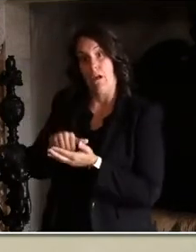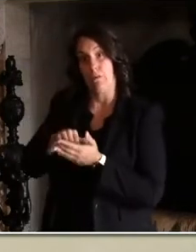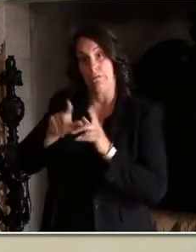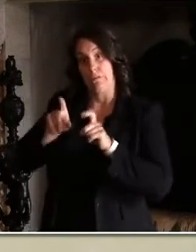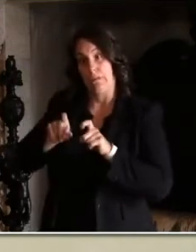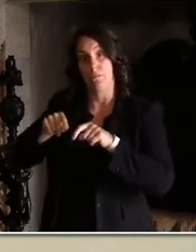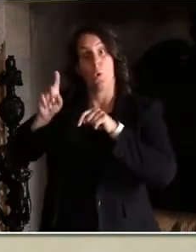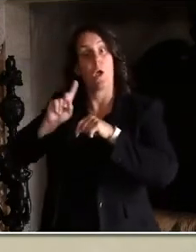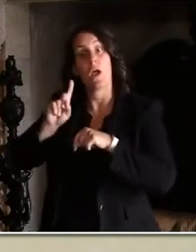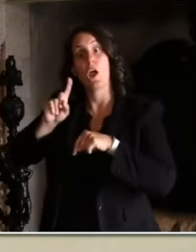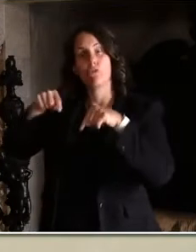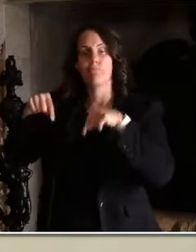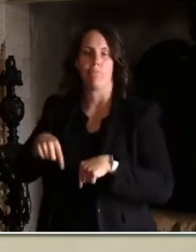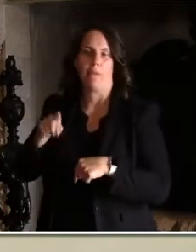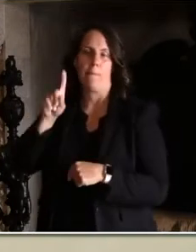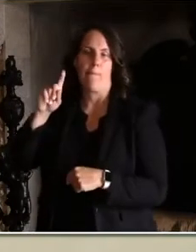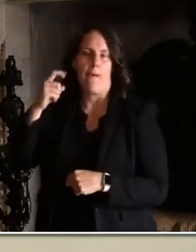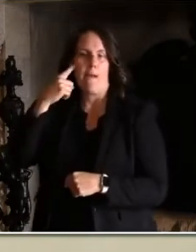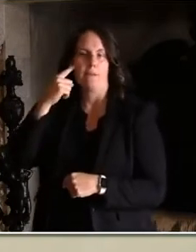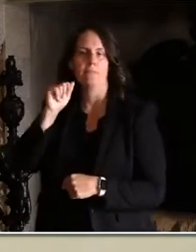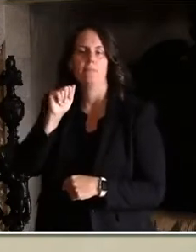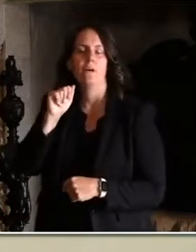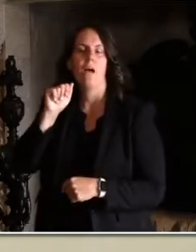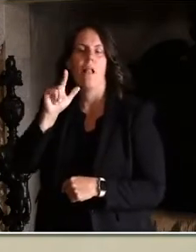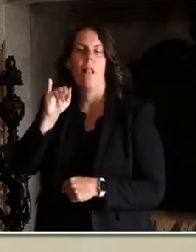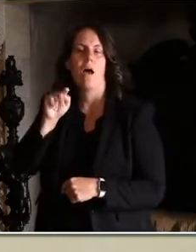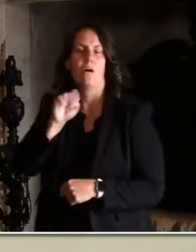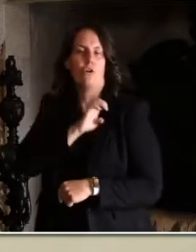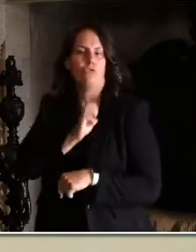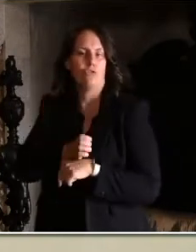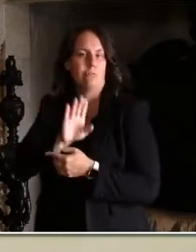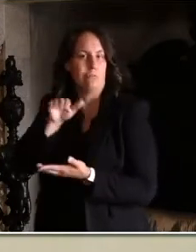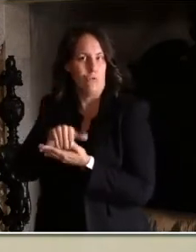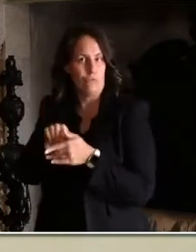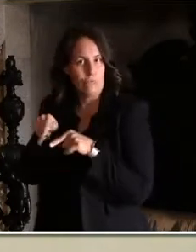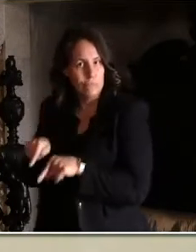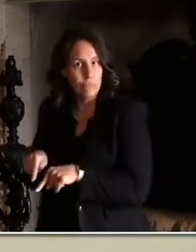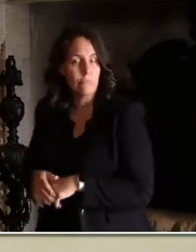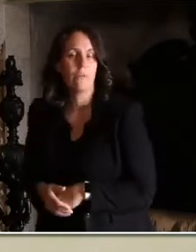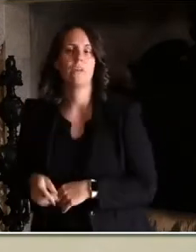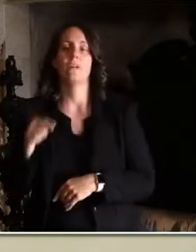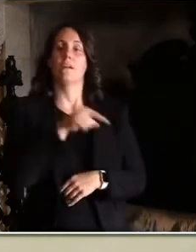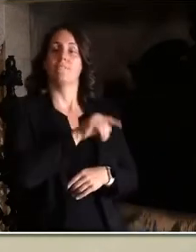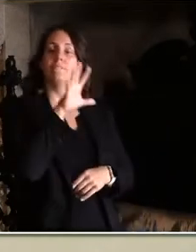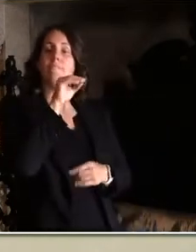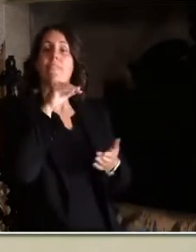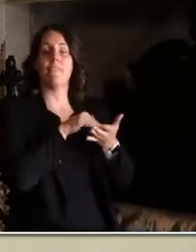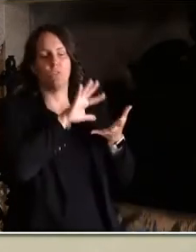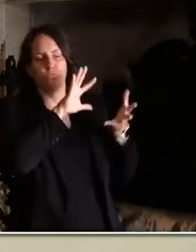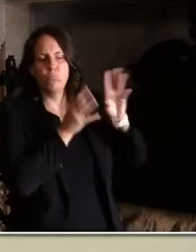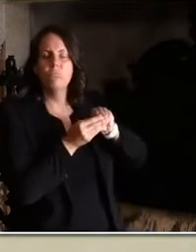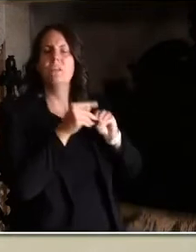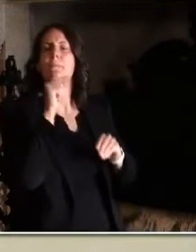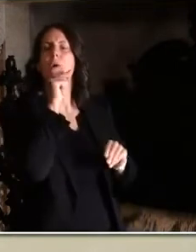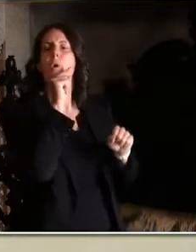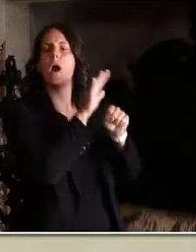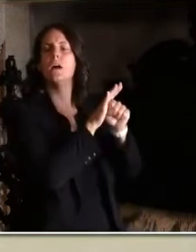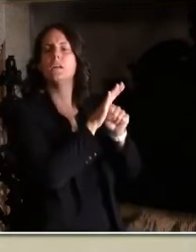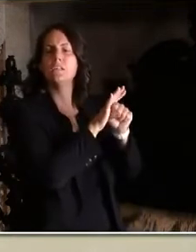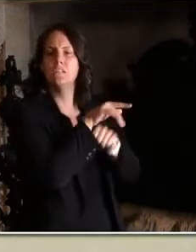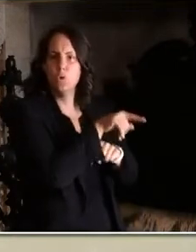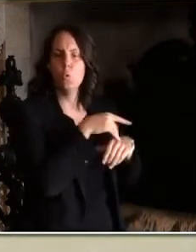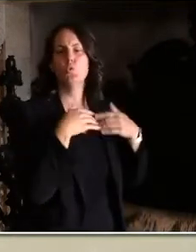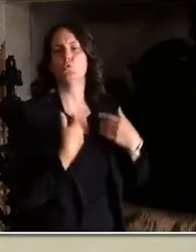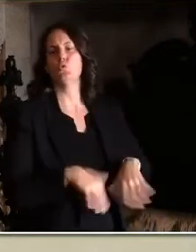extraordinarily strong demand for testing at our sites in both Milwaukee and Madison in recent days and weeks. In fact, we've